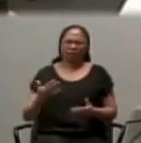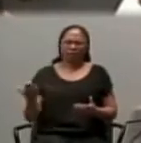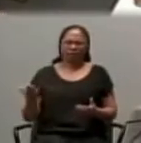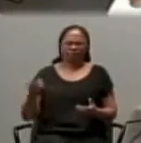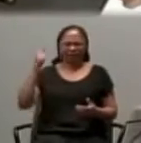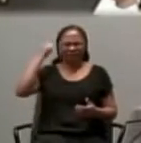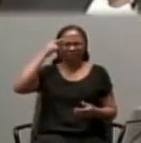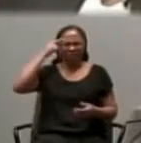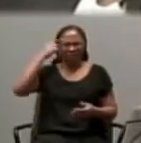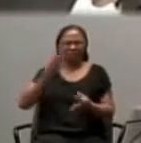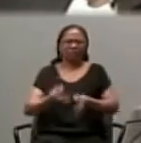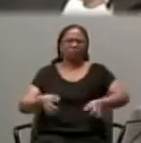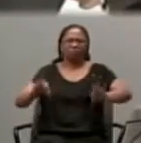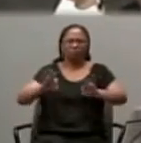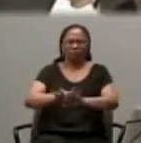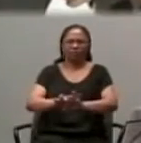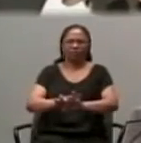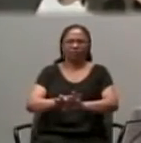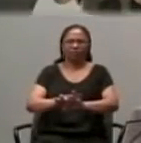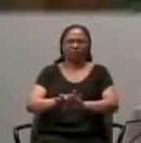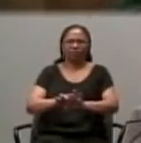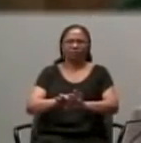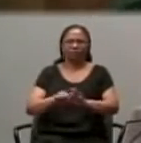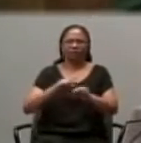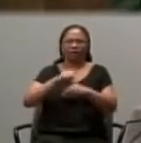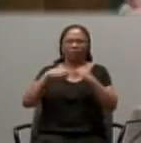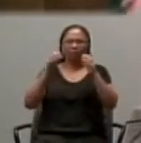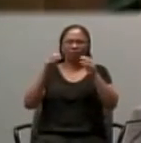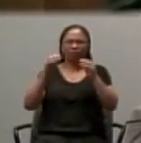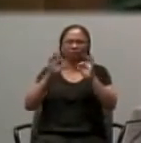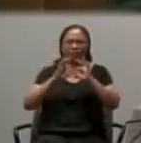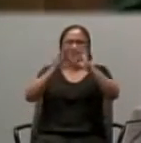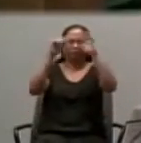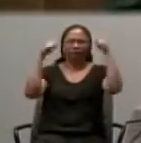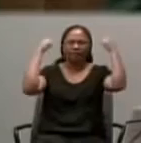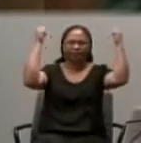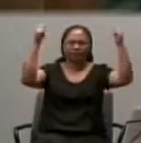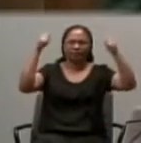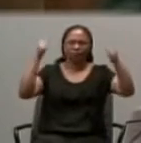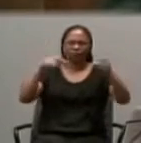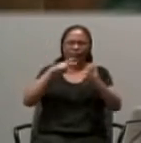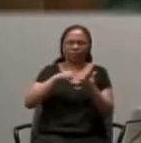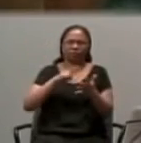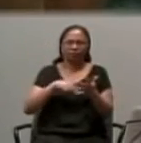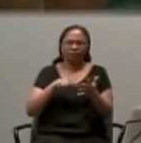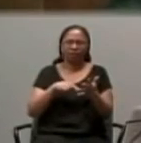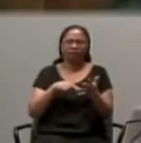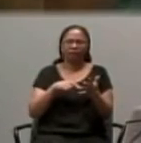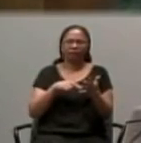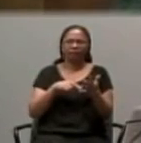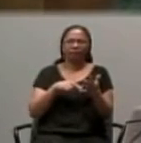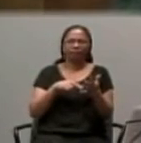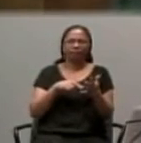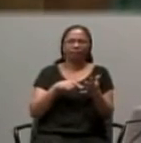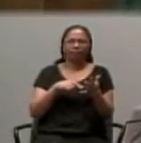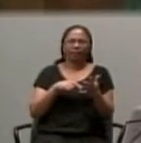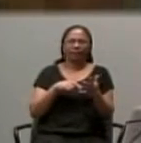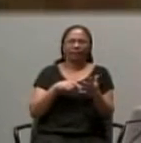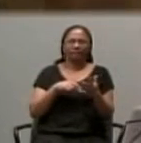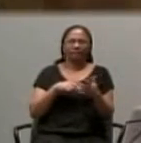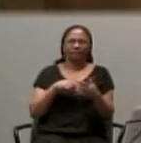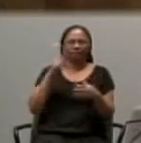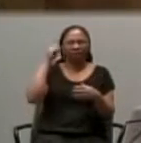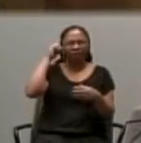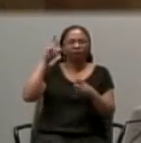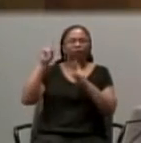important celebration of the combination of these readings today is the